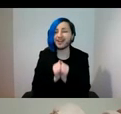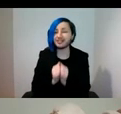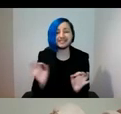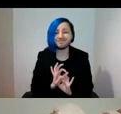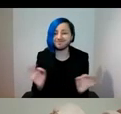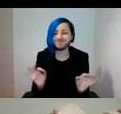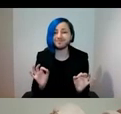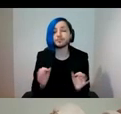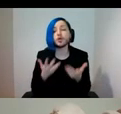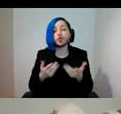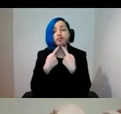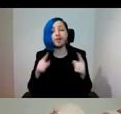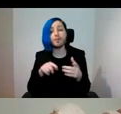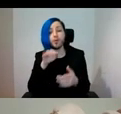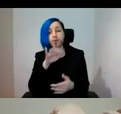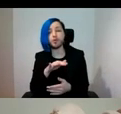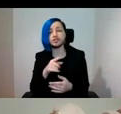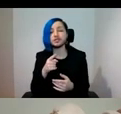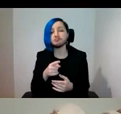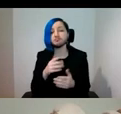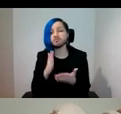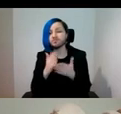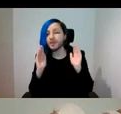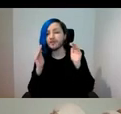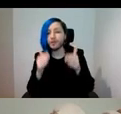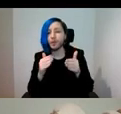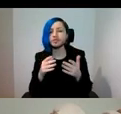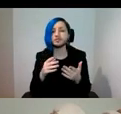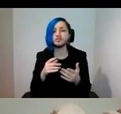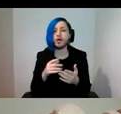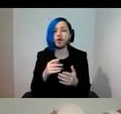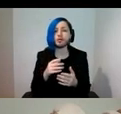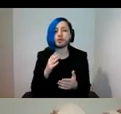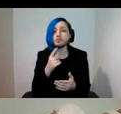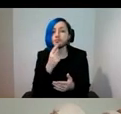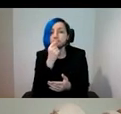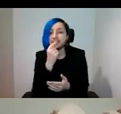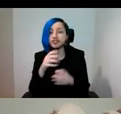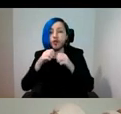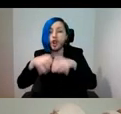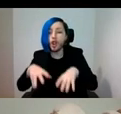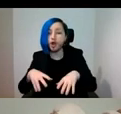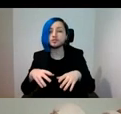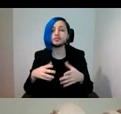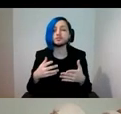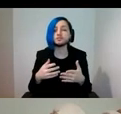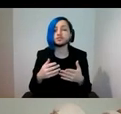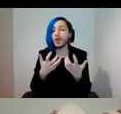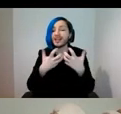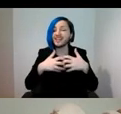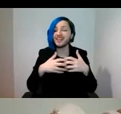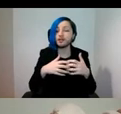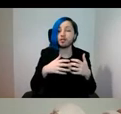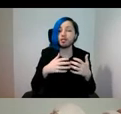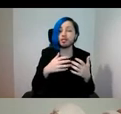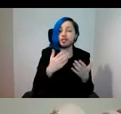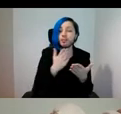the current report, there is a tendency to focus on what is or it could be lost. Loss of technical parts, loss of